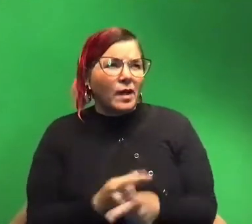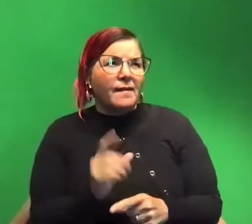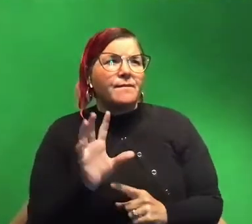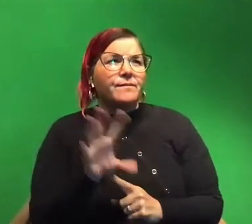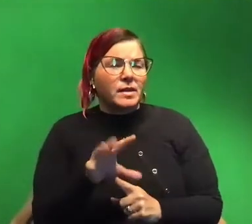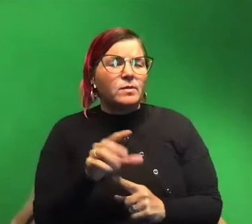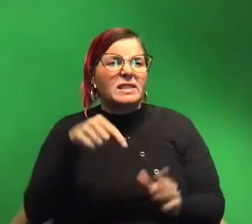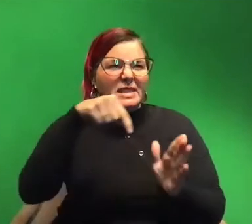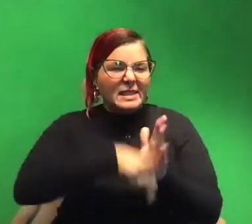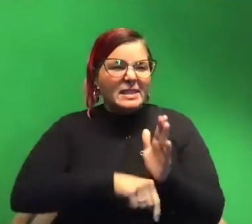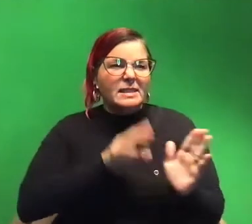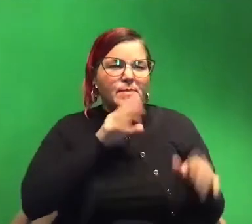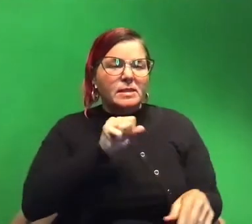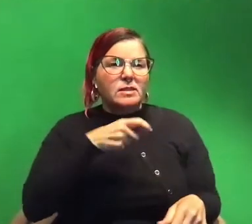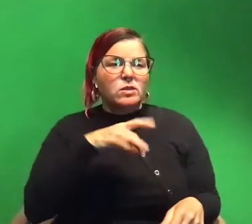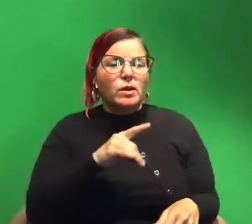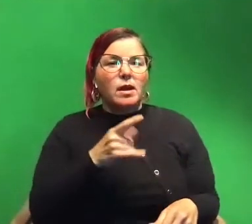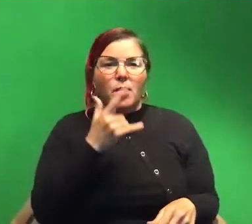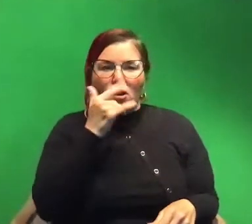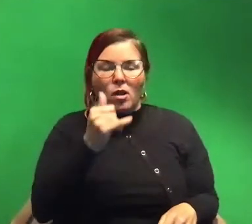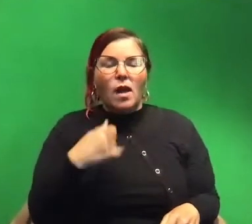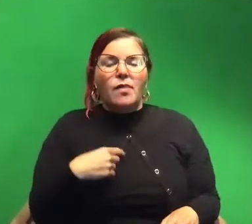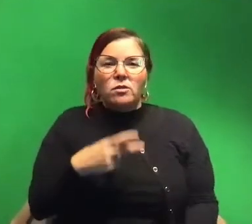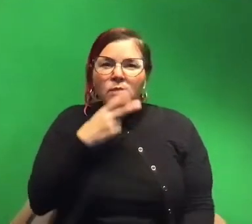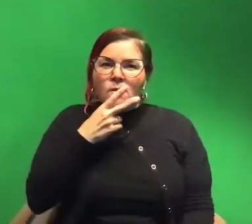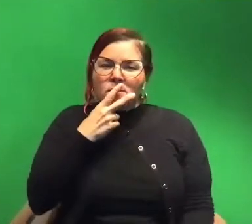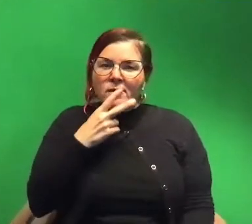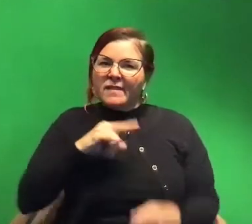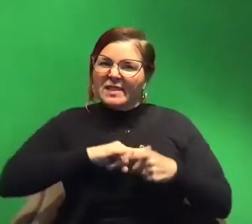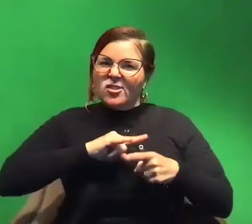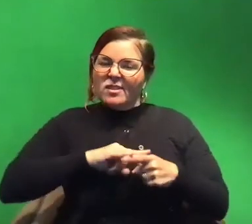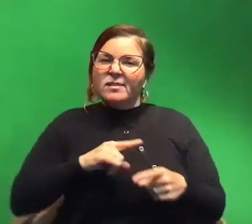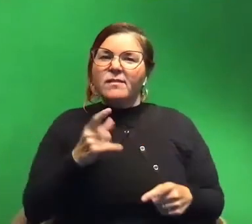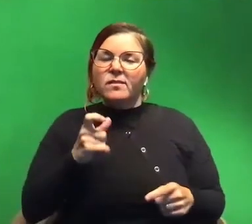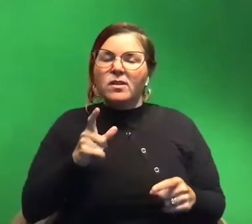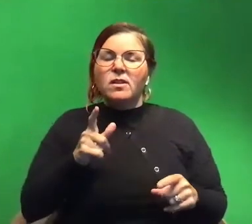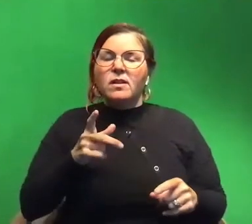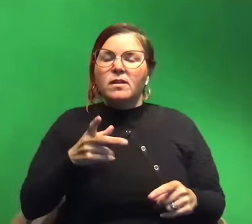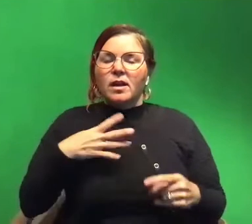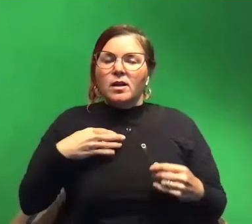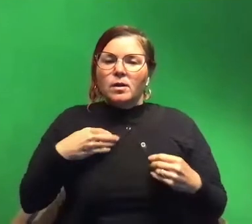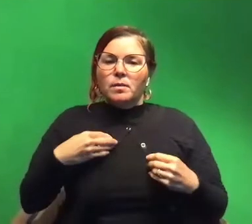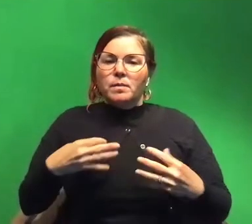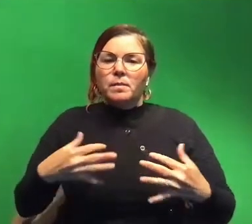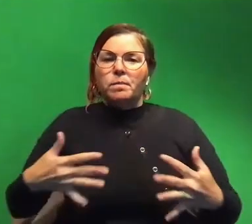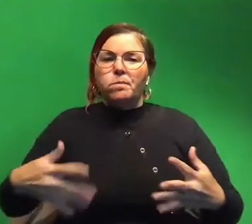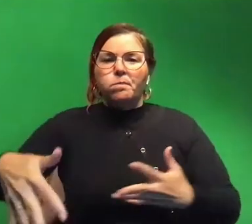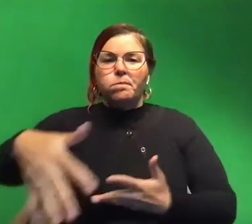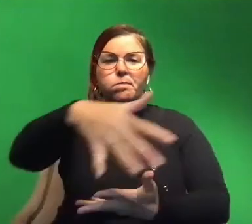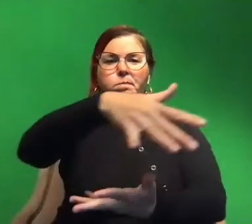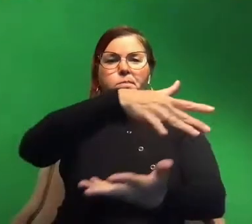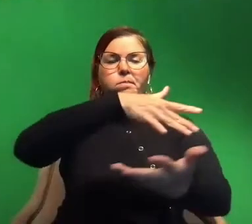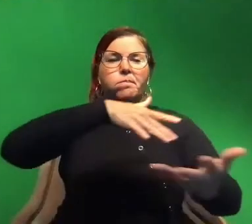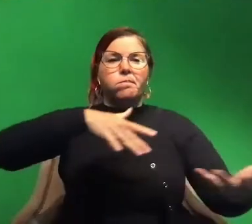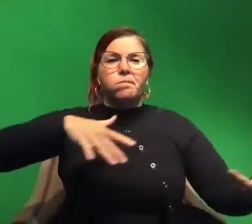sea squid that are just like it almost looks like they're smoking a cigarette. They're like very slowly letting out these little clouds of ink. Um and